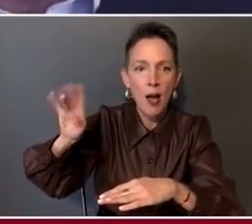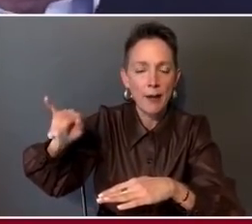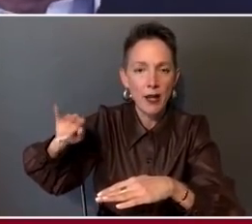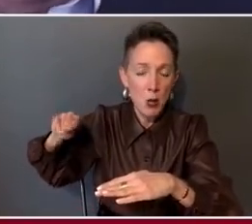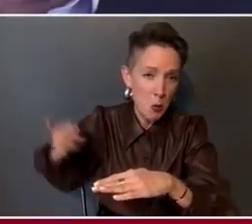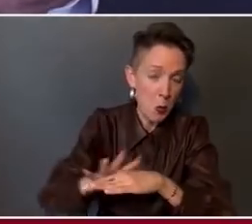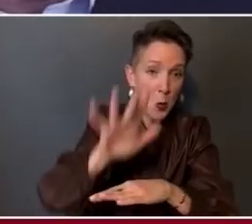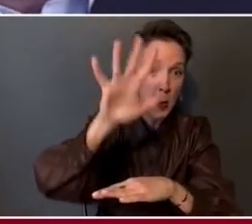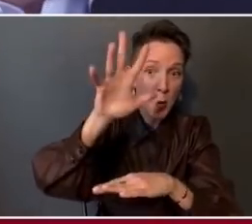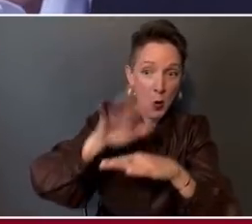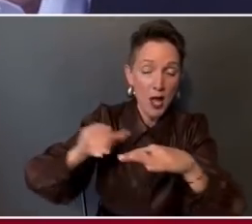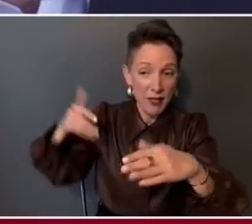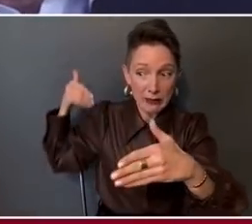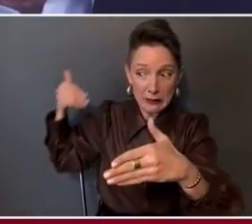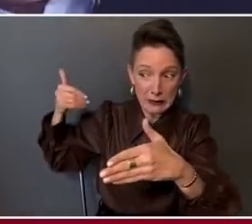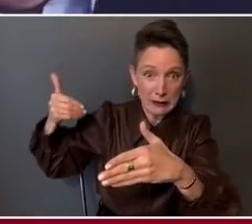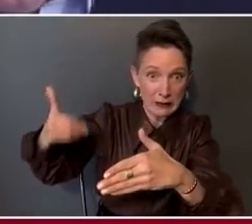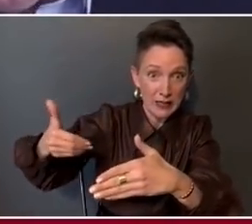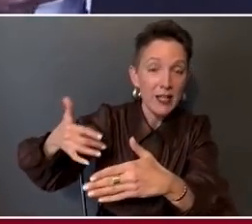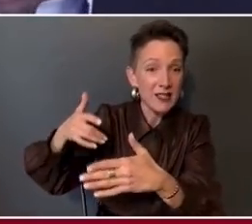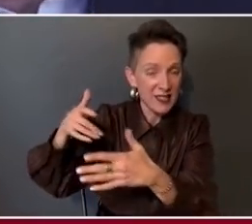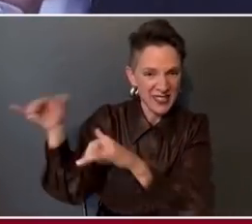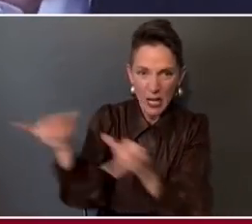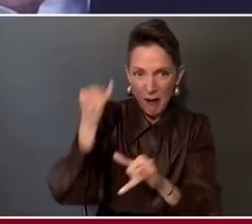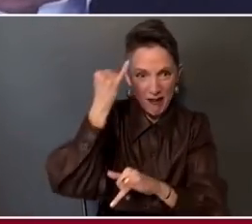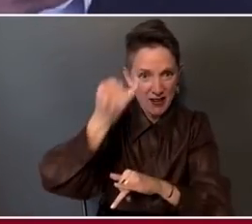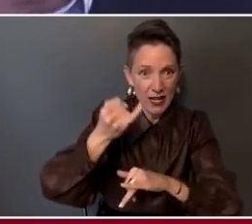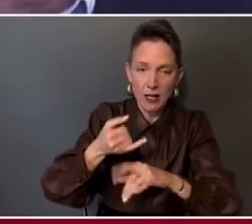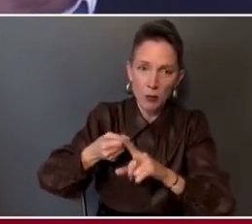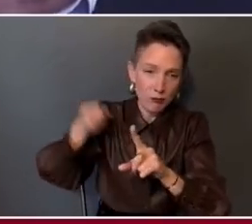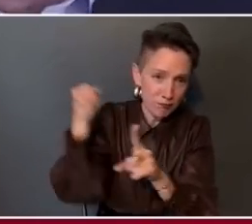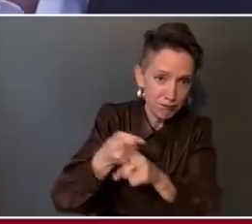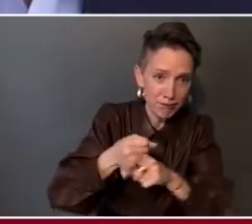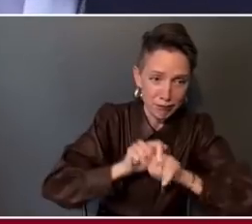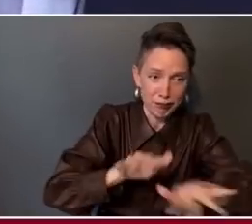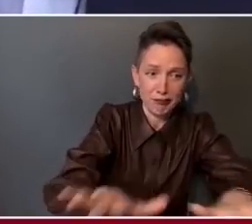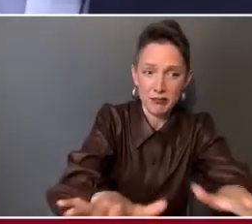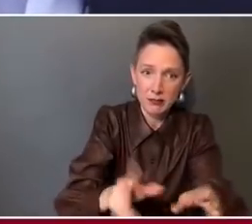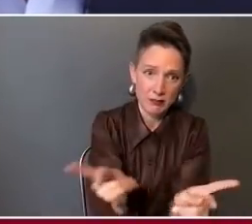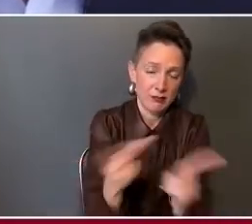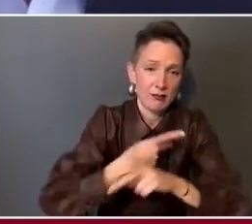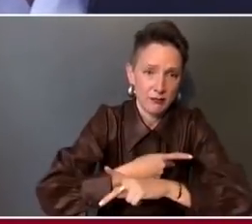hard. How do we deal with that, and how does that enter into our everyday thinking?